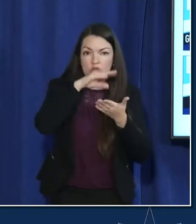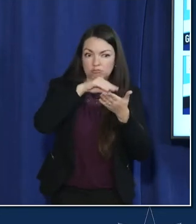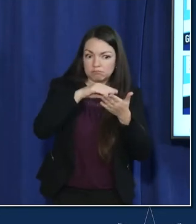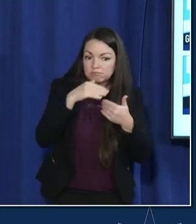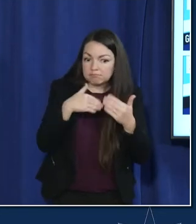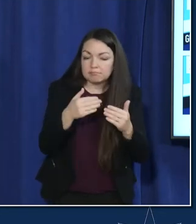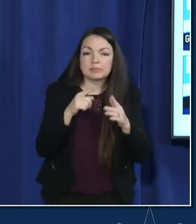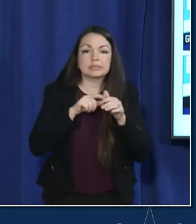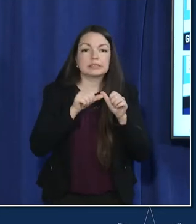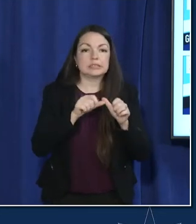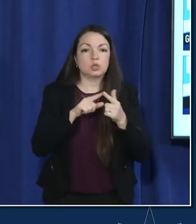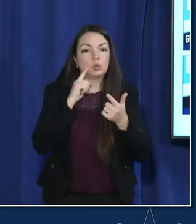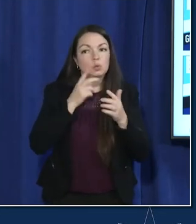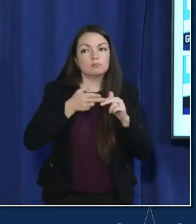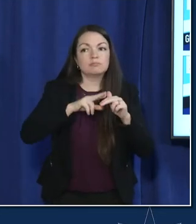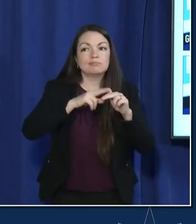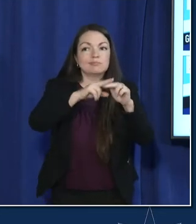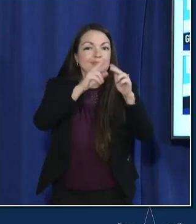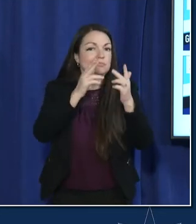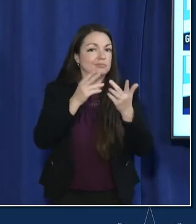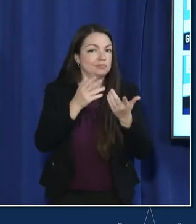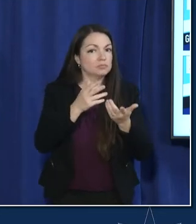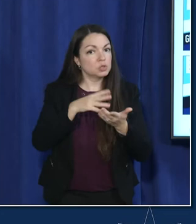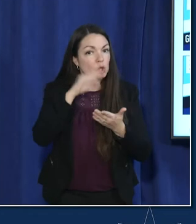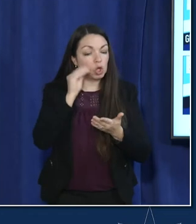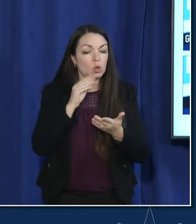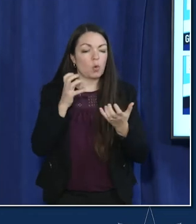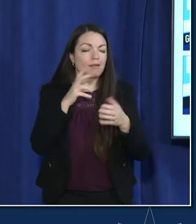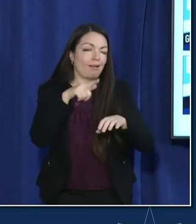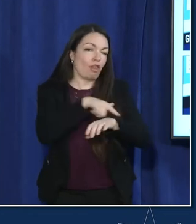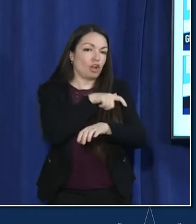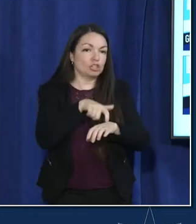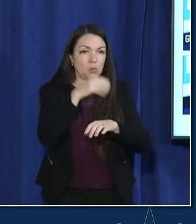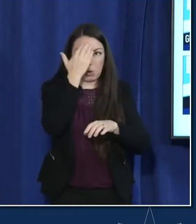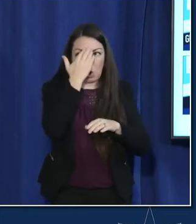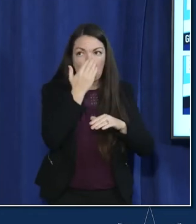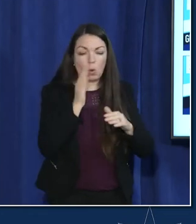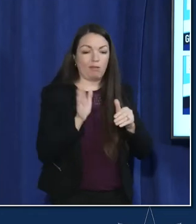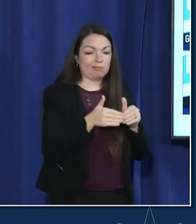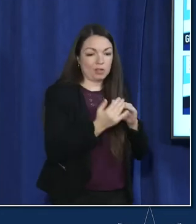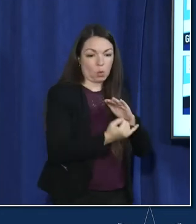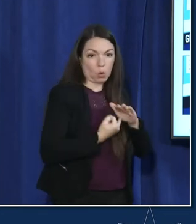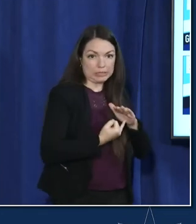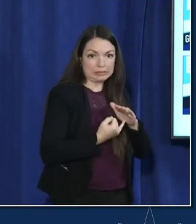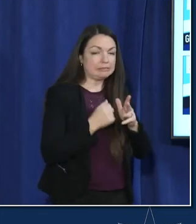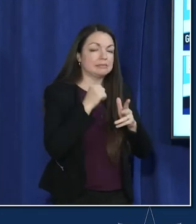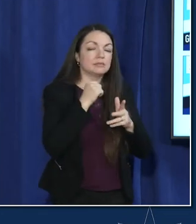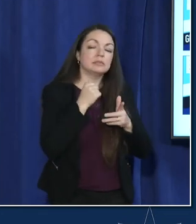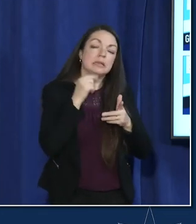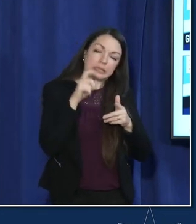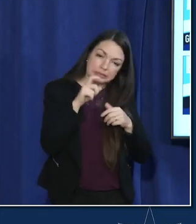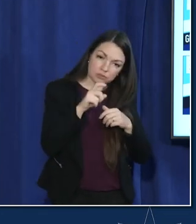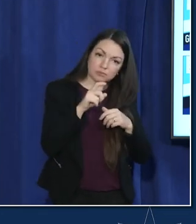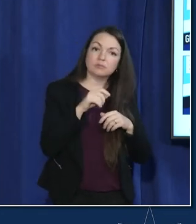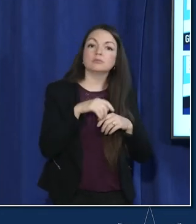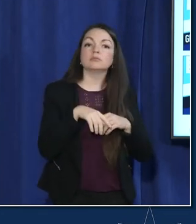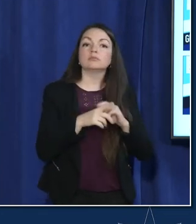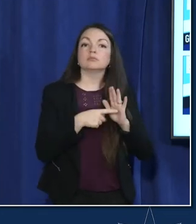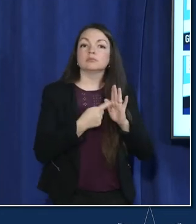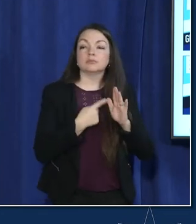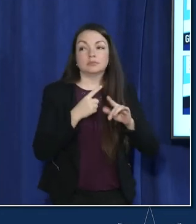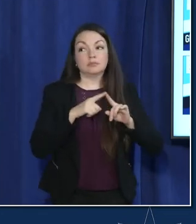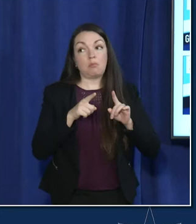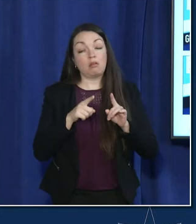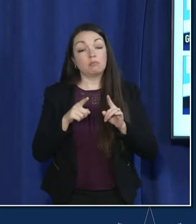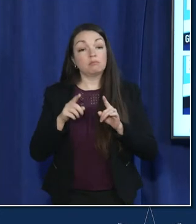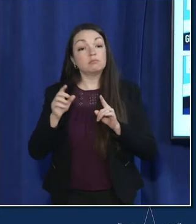really looking for the long term here we know that you know quarantines are necessary and this is an